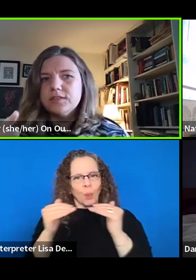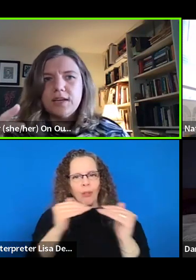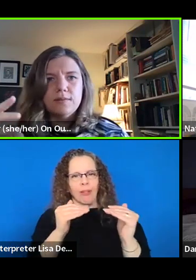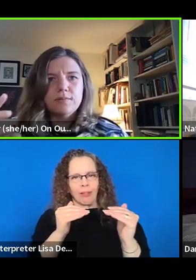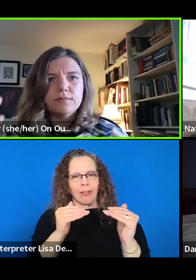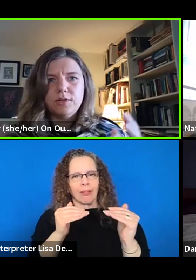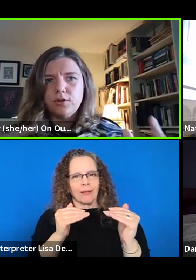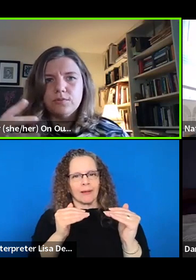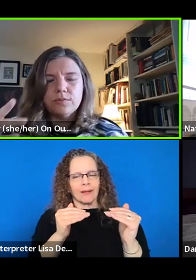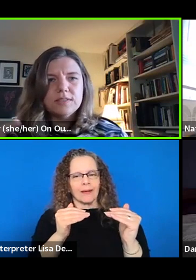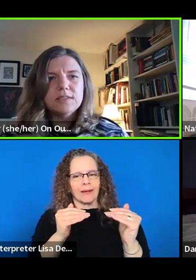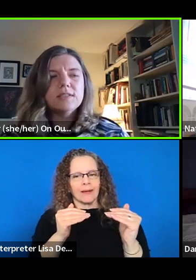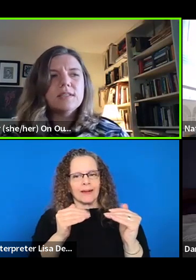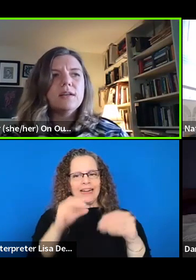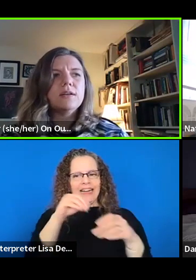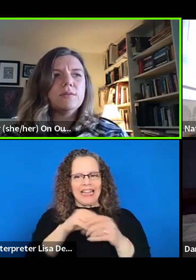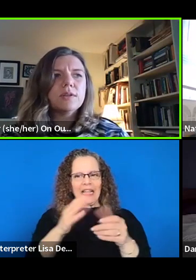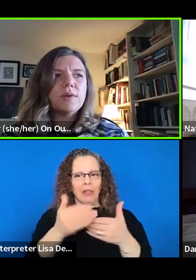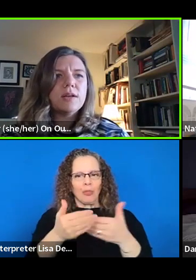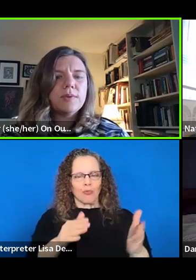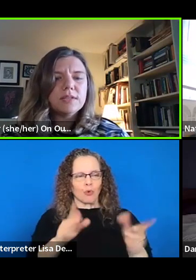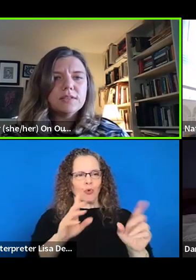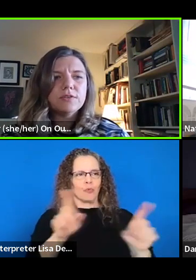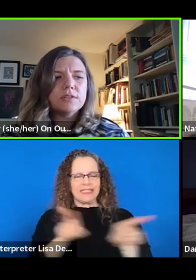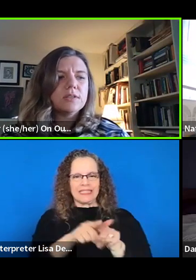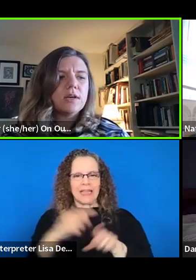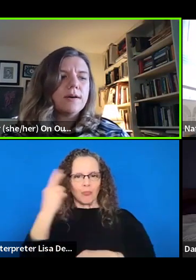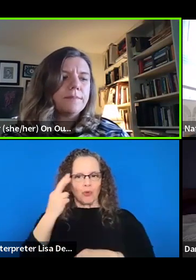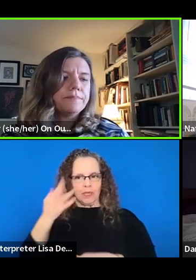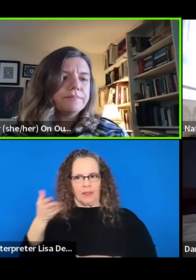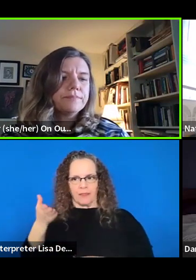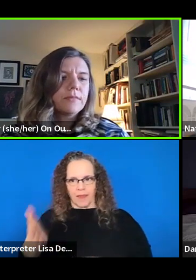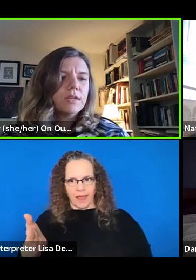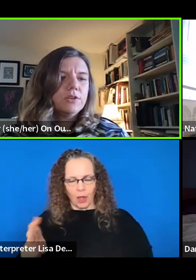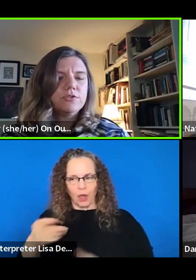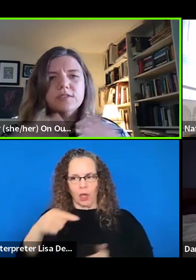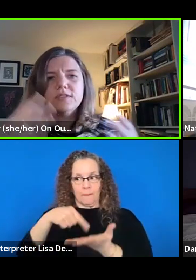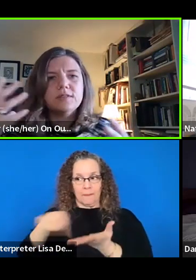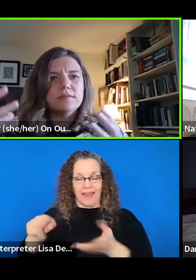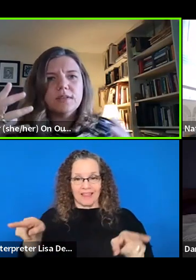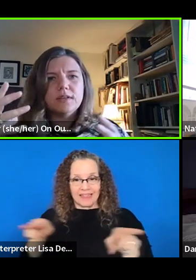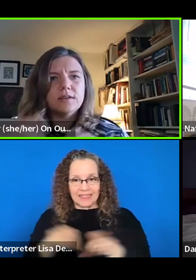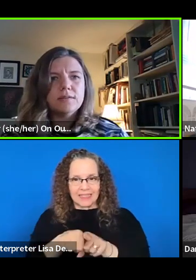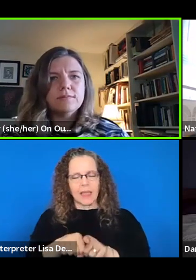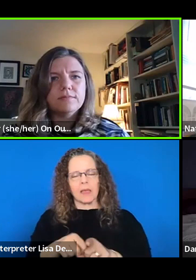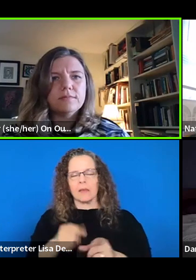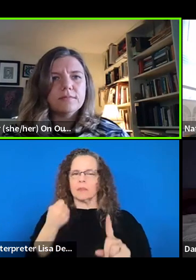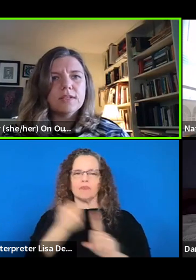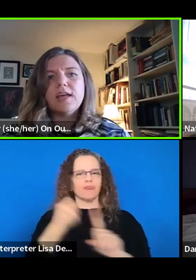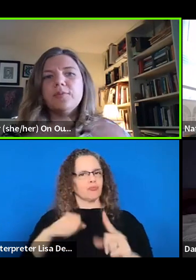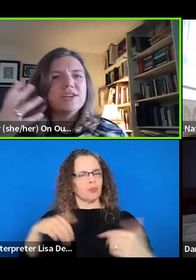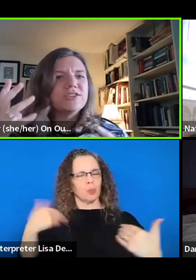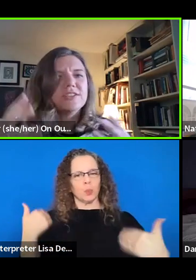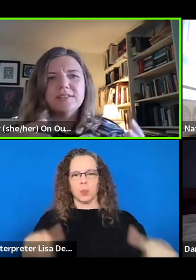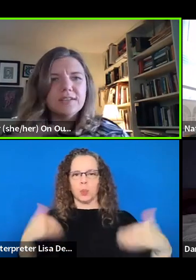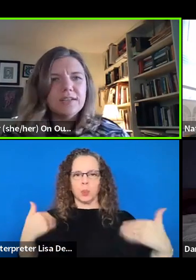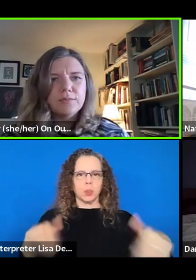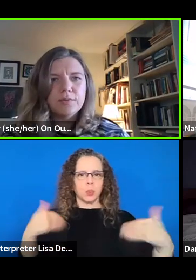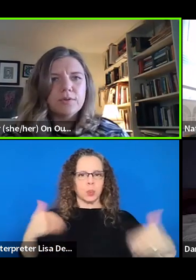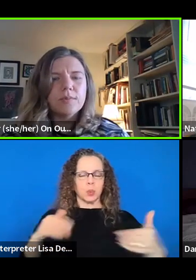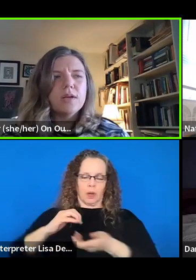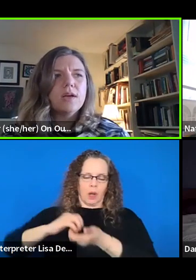are there for the same, you know, reasons, it, it really made a big difference. Um, you know, just the collaboration